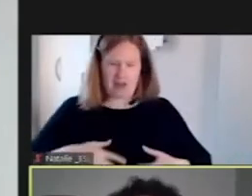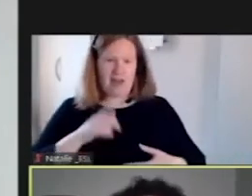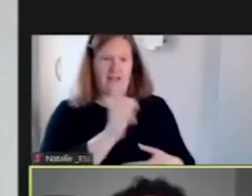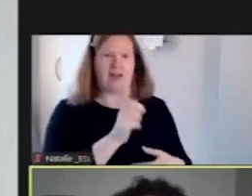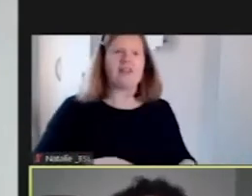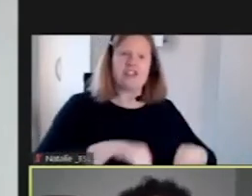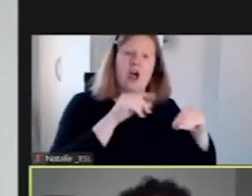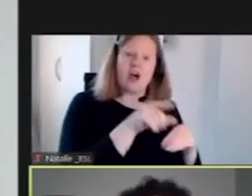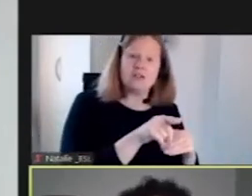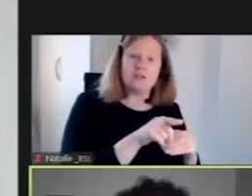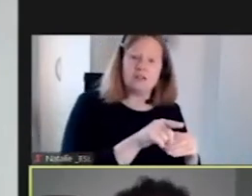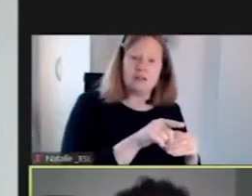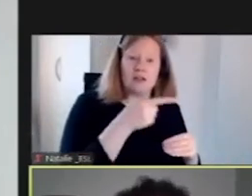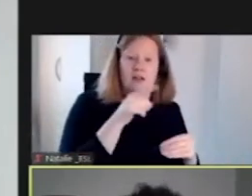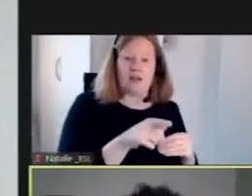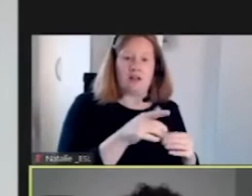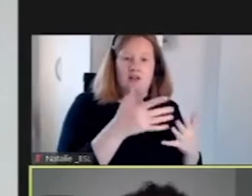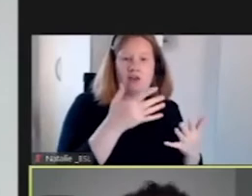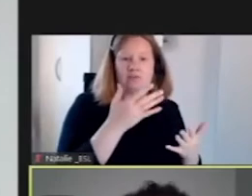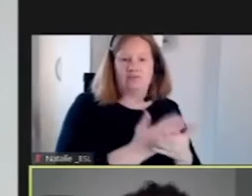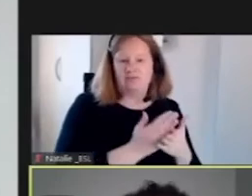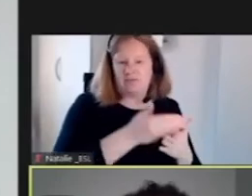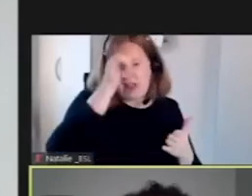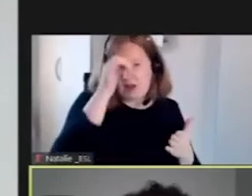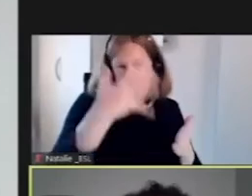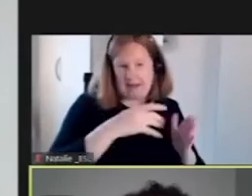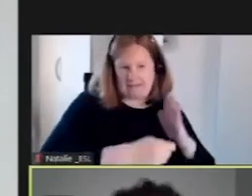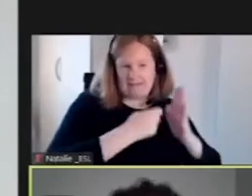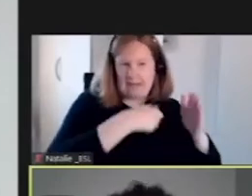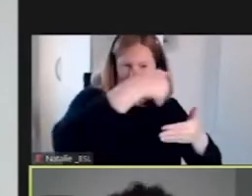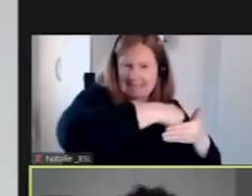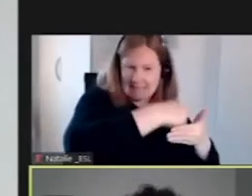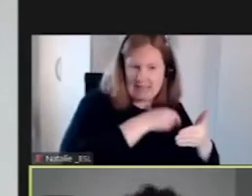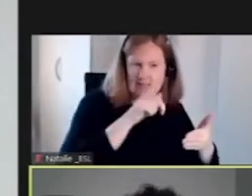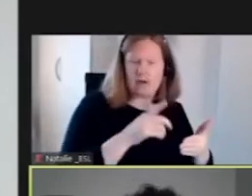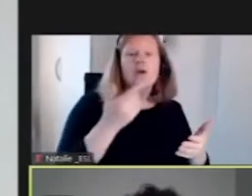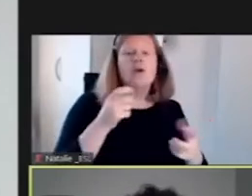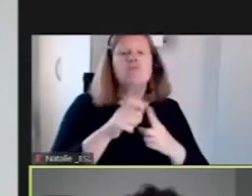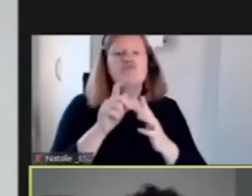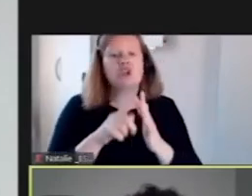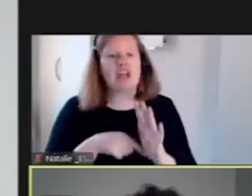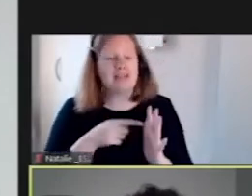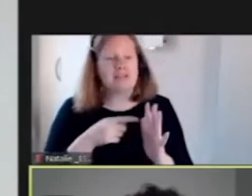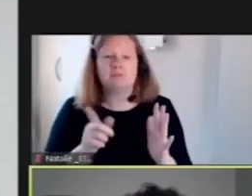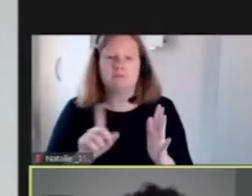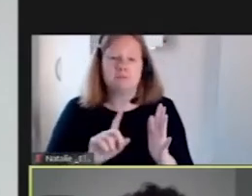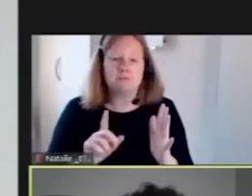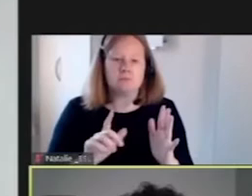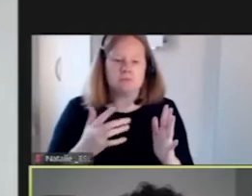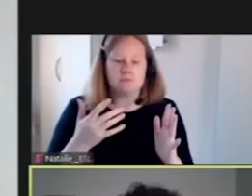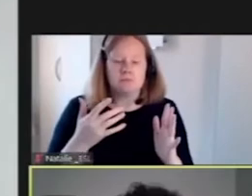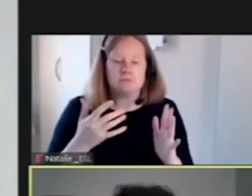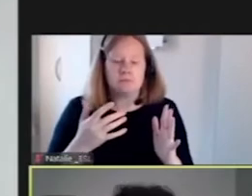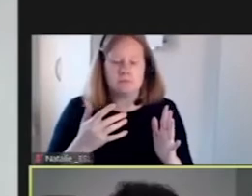though that is a film indoors. The project was about looking at